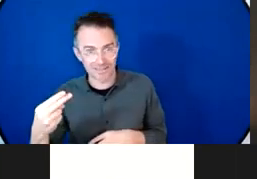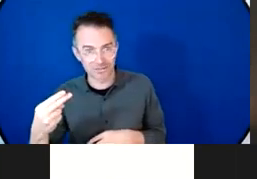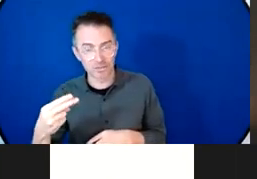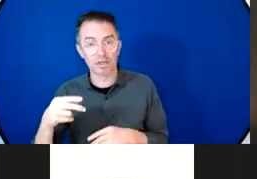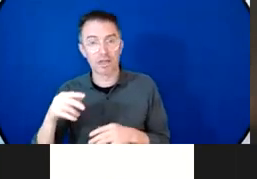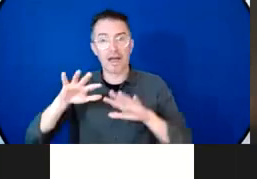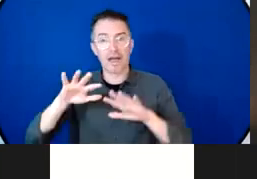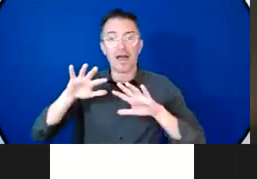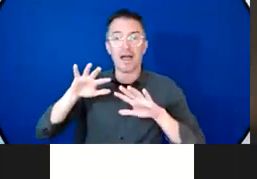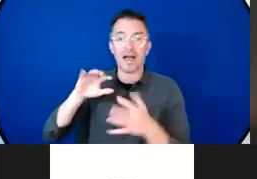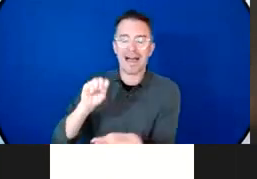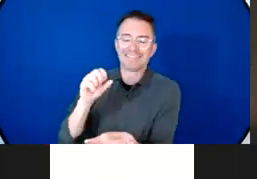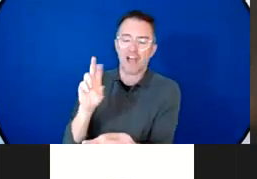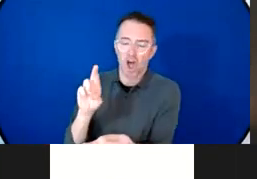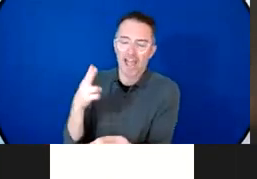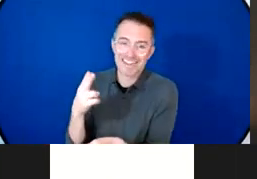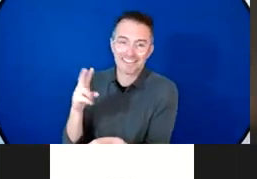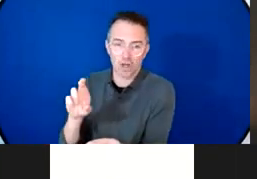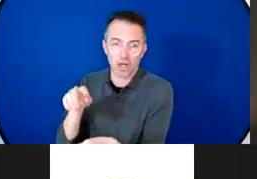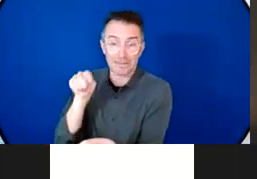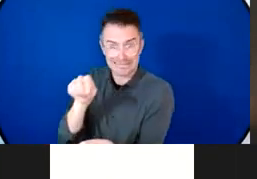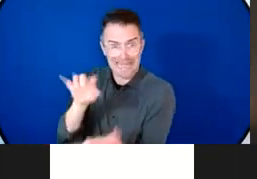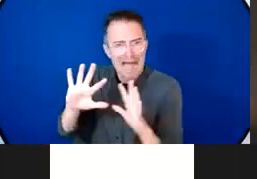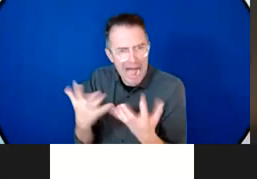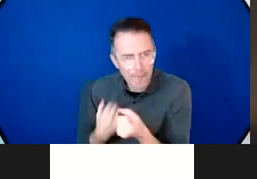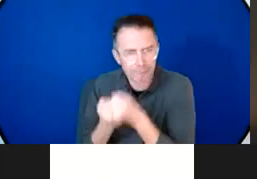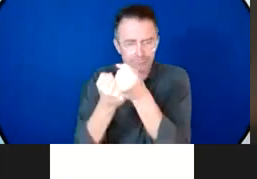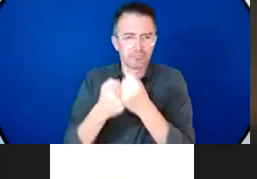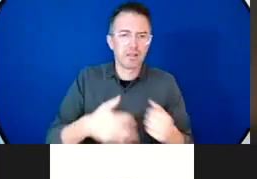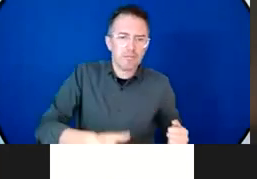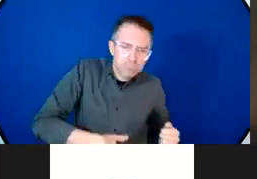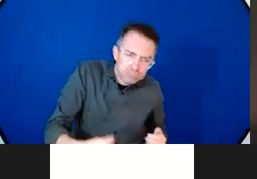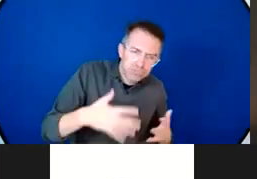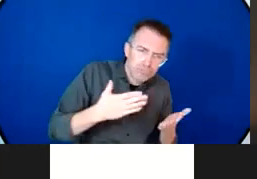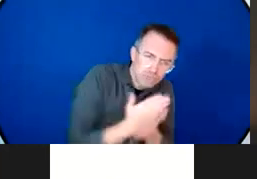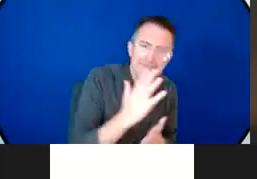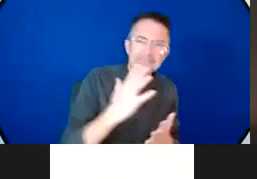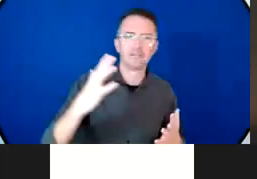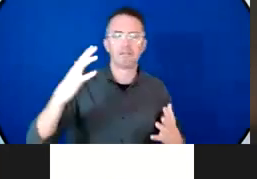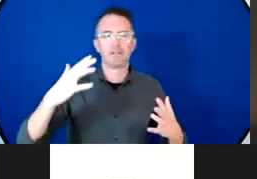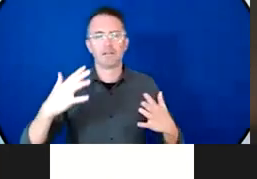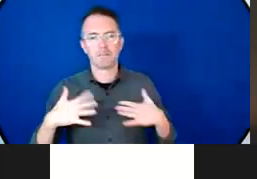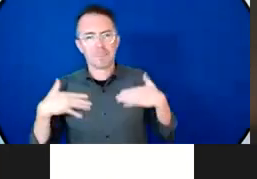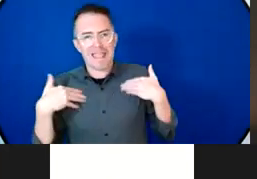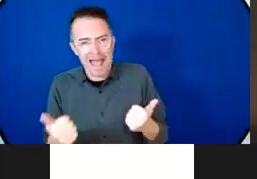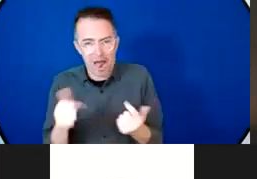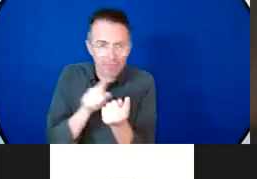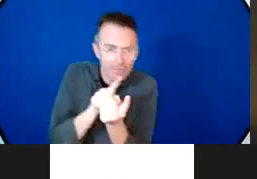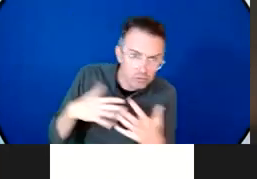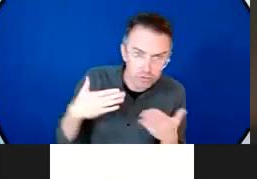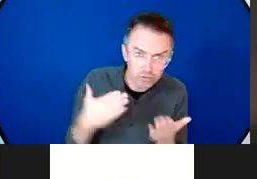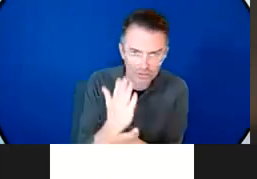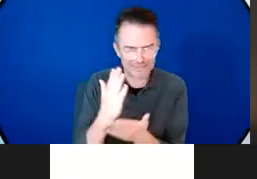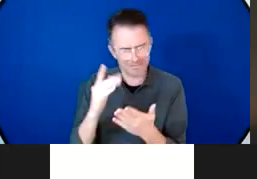is disrupted the MIS establishes clear priorities for SRH services how